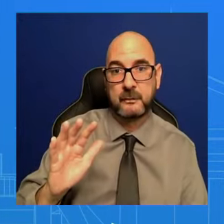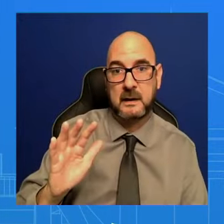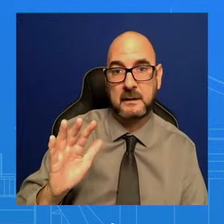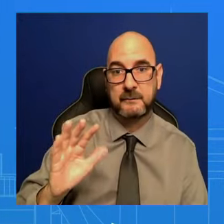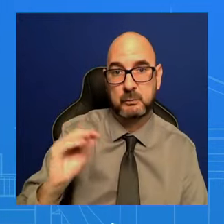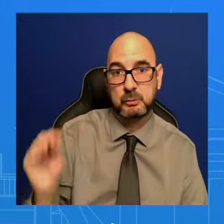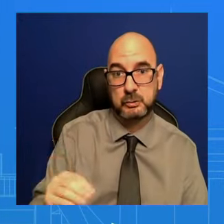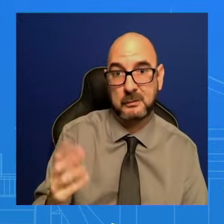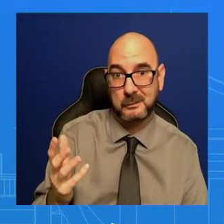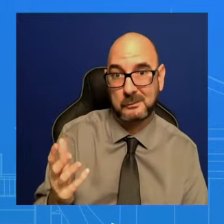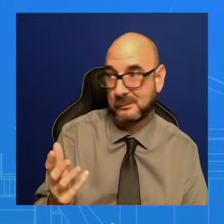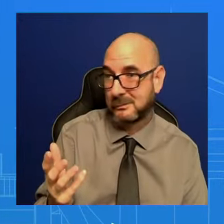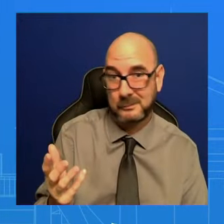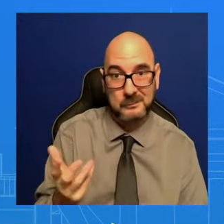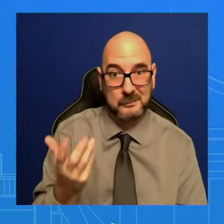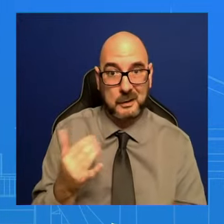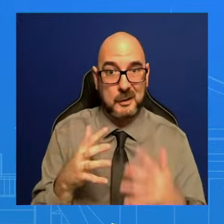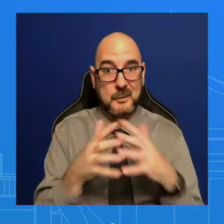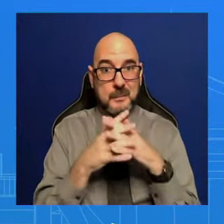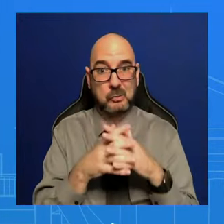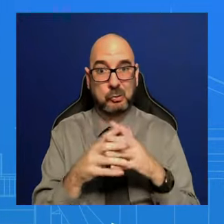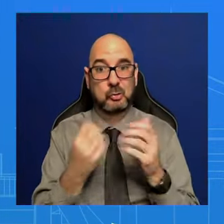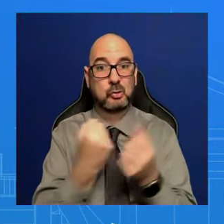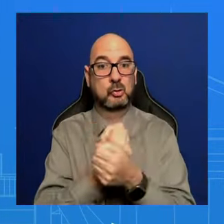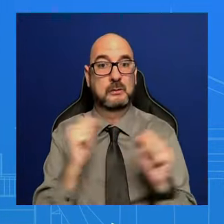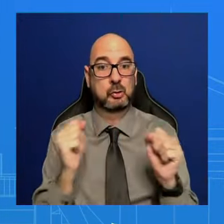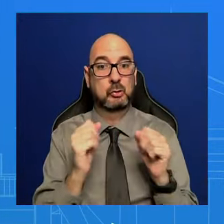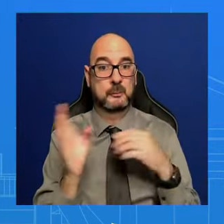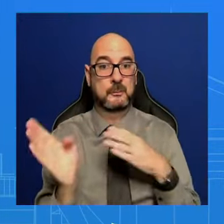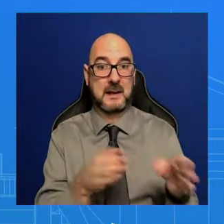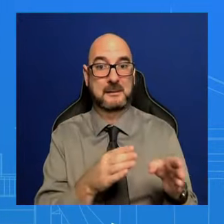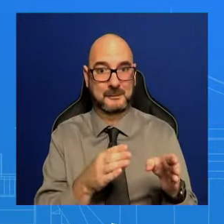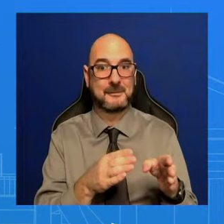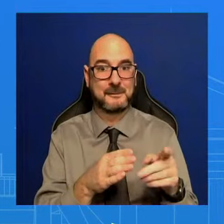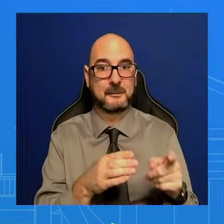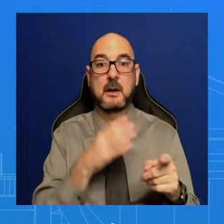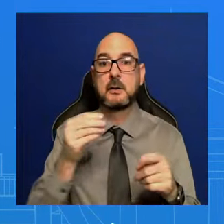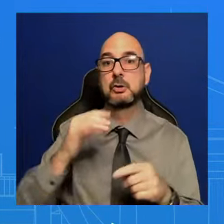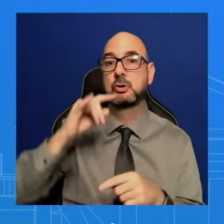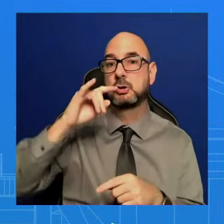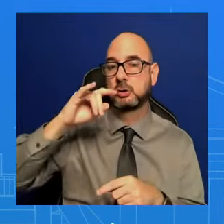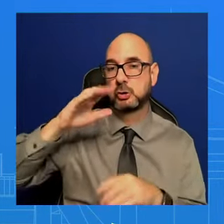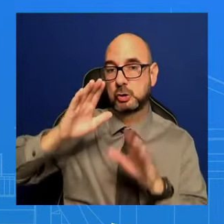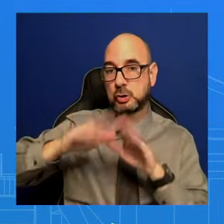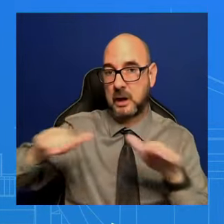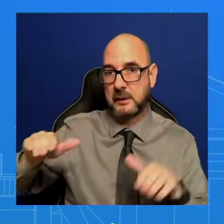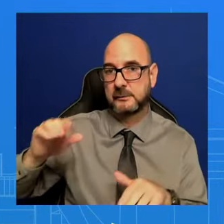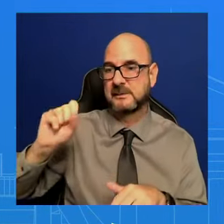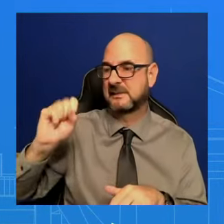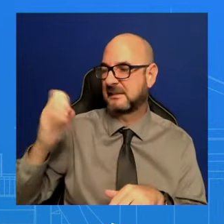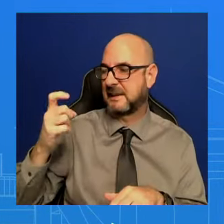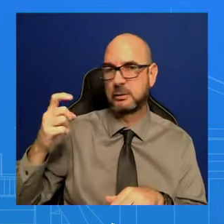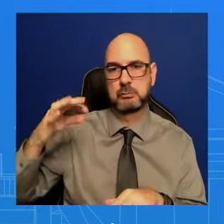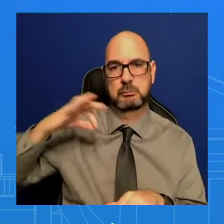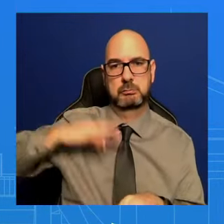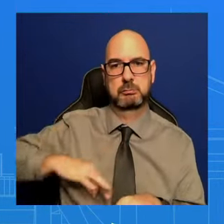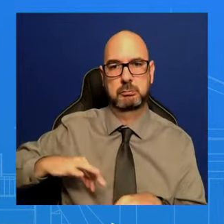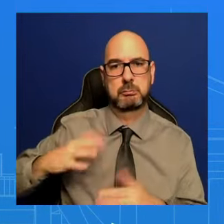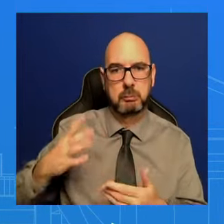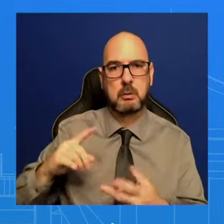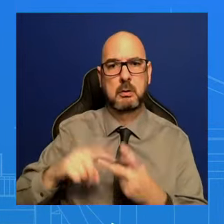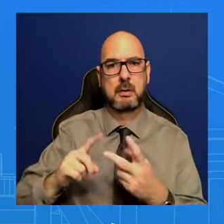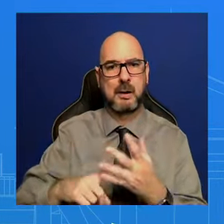The child tax credit really cut child poverty in the community by half. That's because,